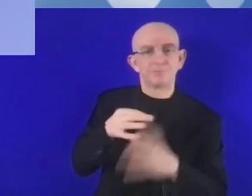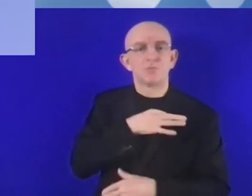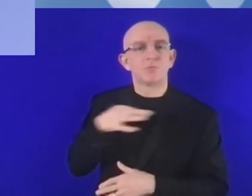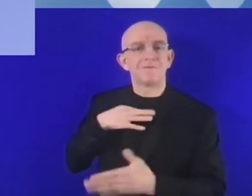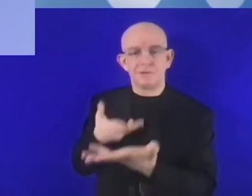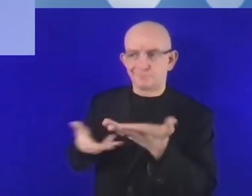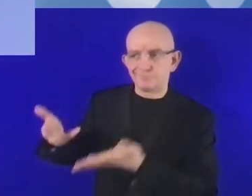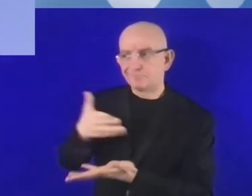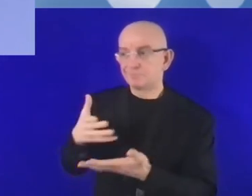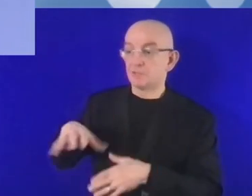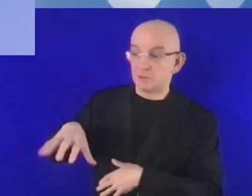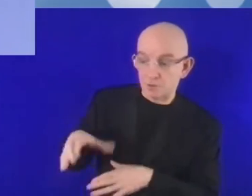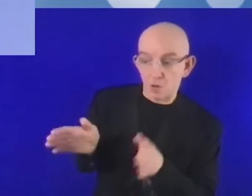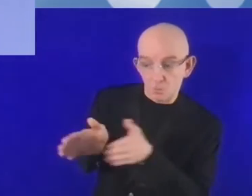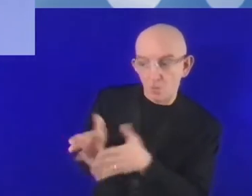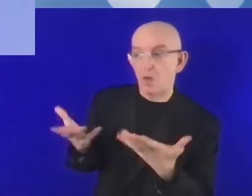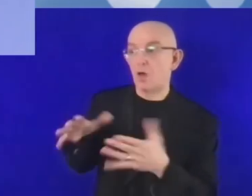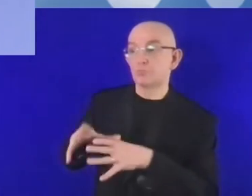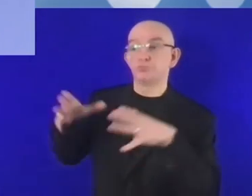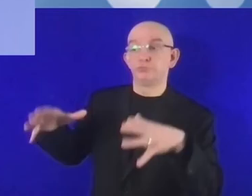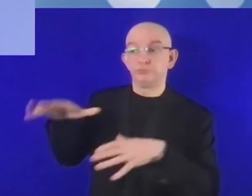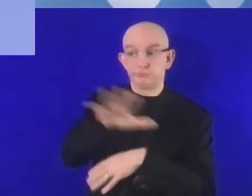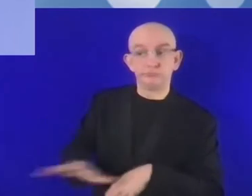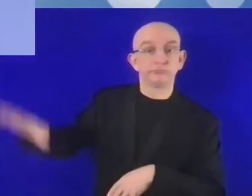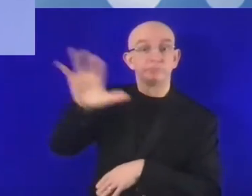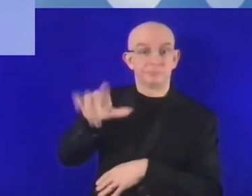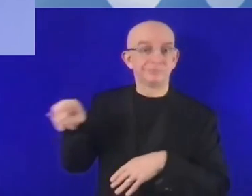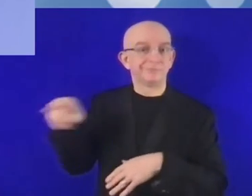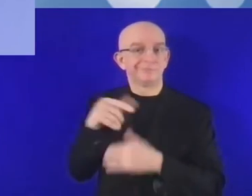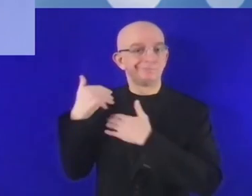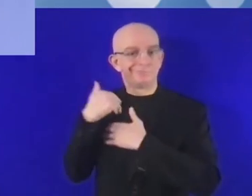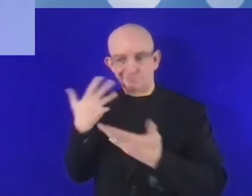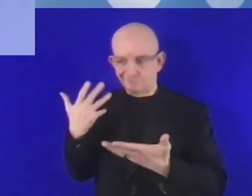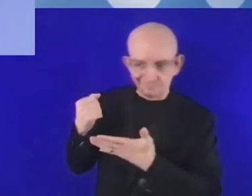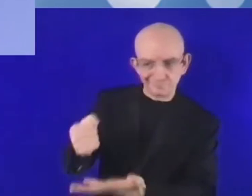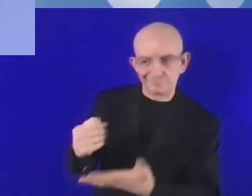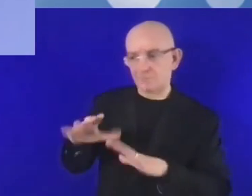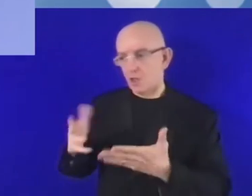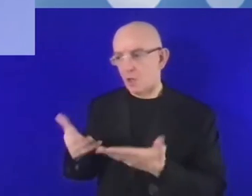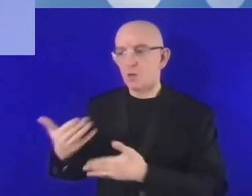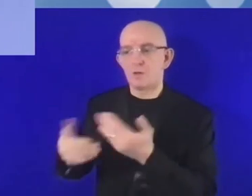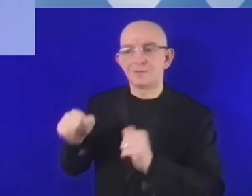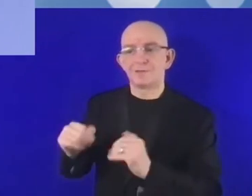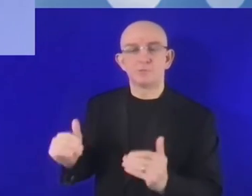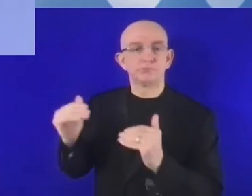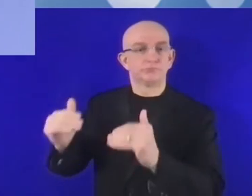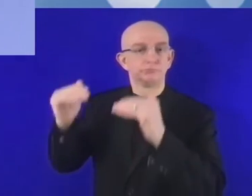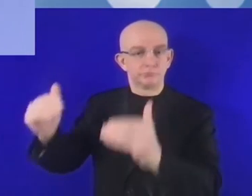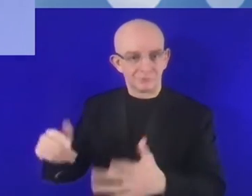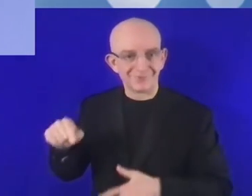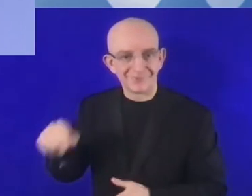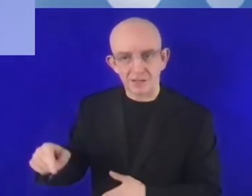also include an investment in power infrastructure. Hence, I believe governments should